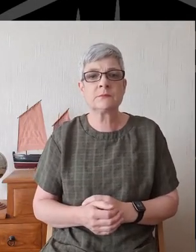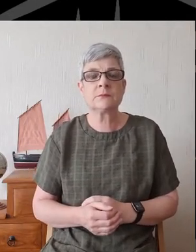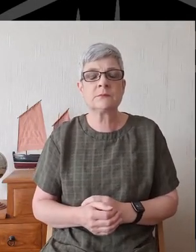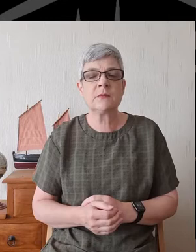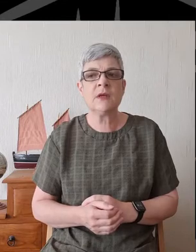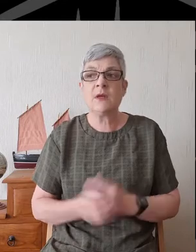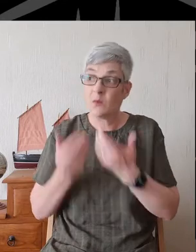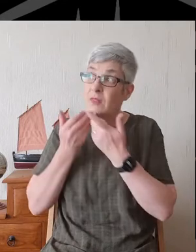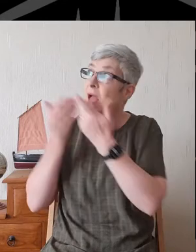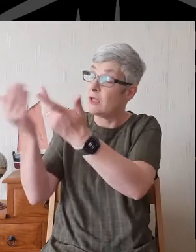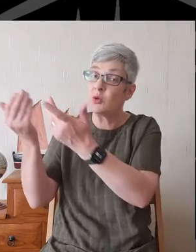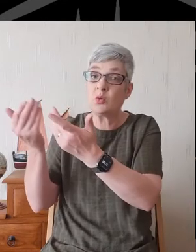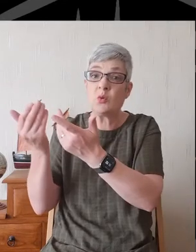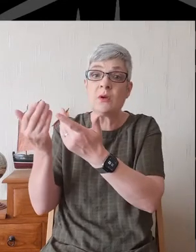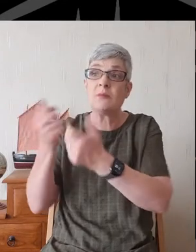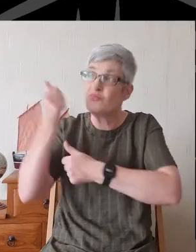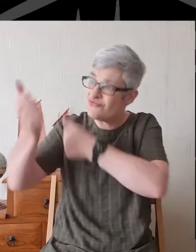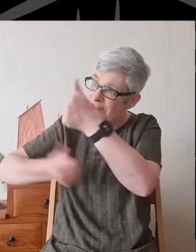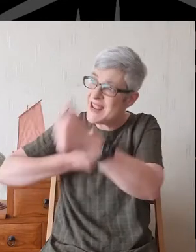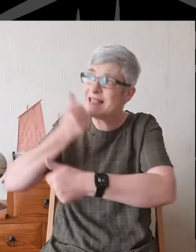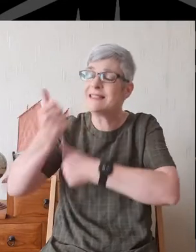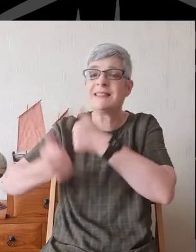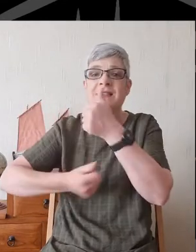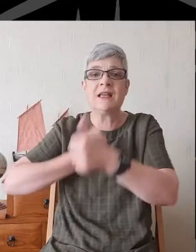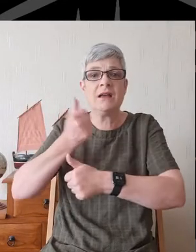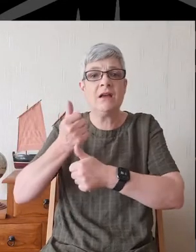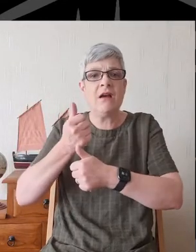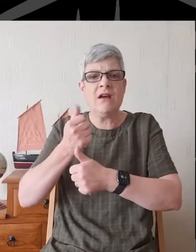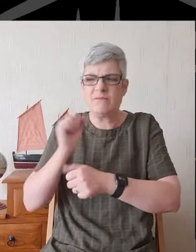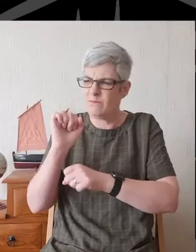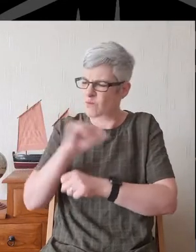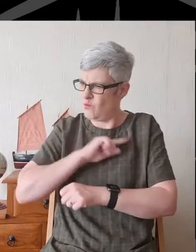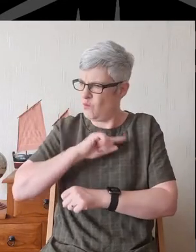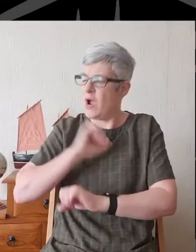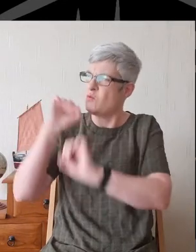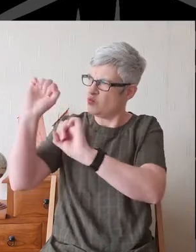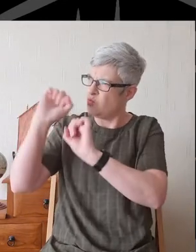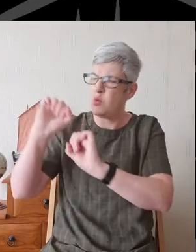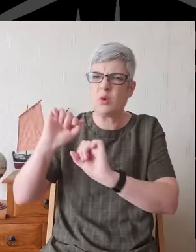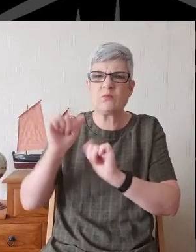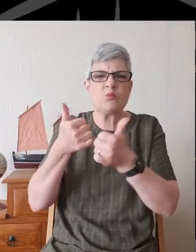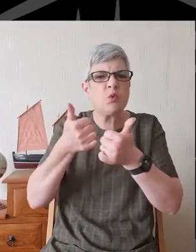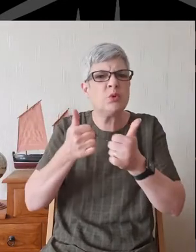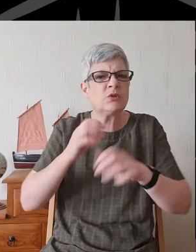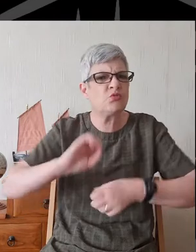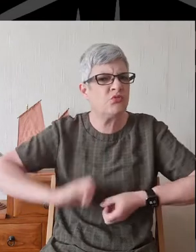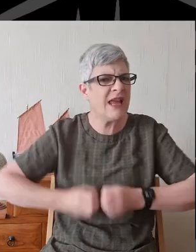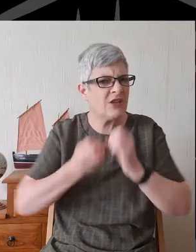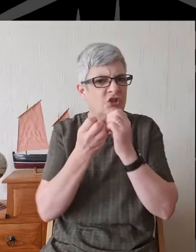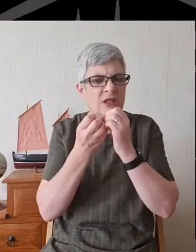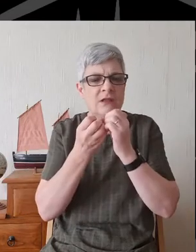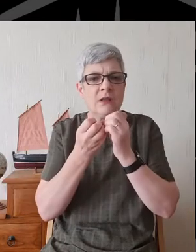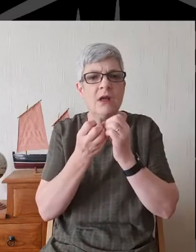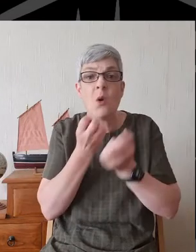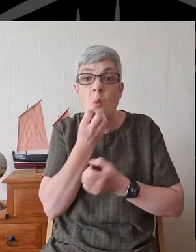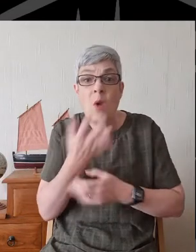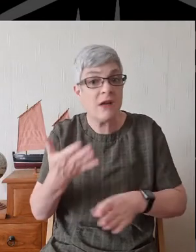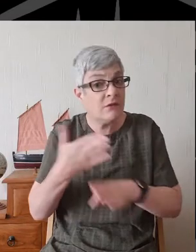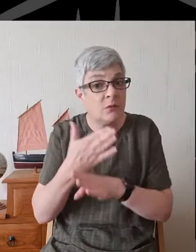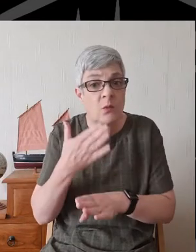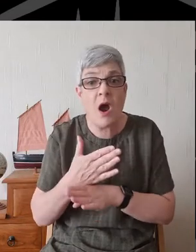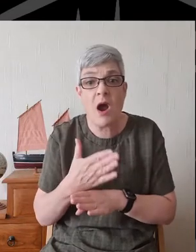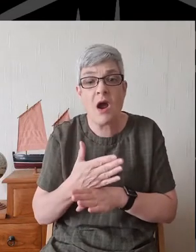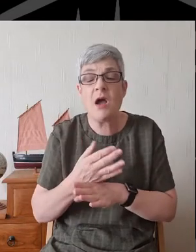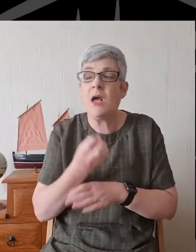We give you thanks and praise for the goodness of your creation, for the wonderful works, for the